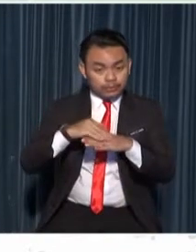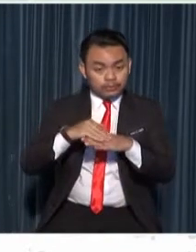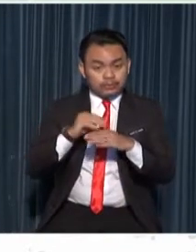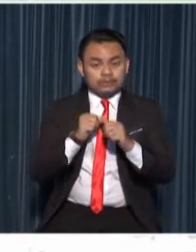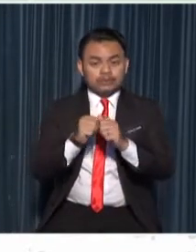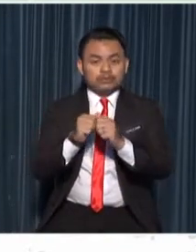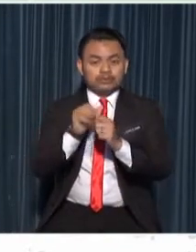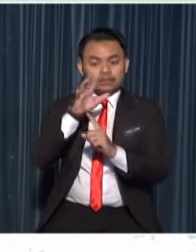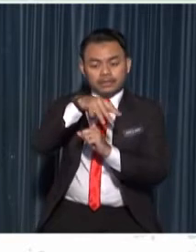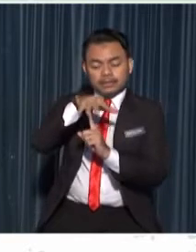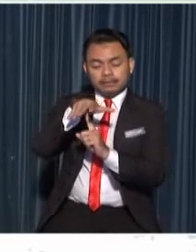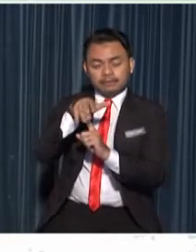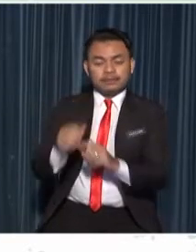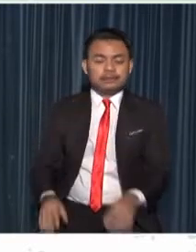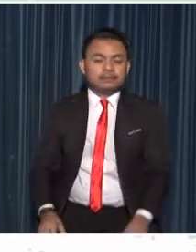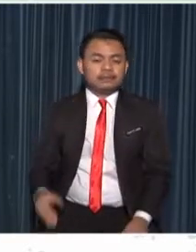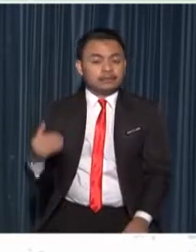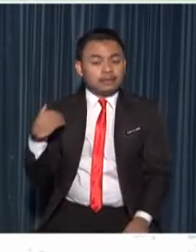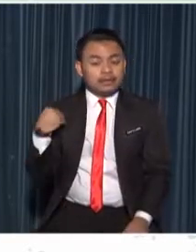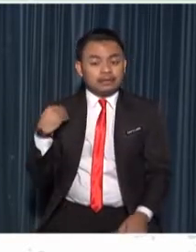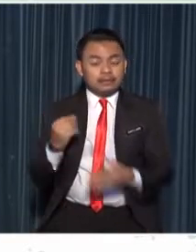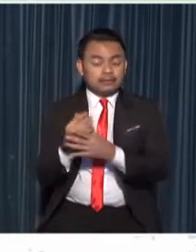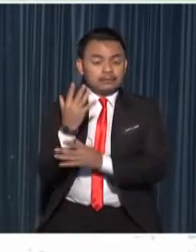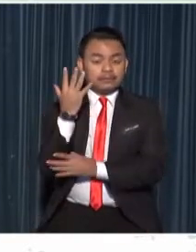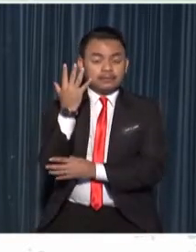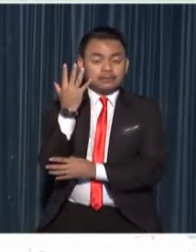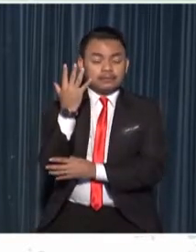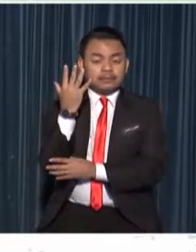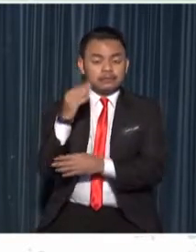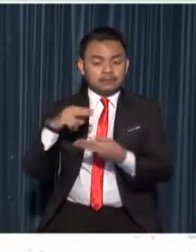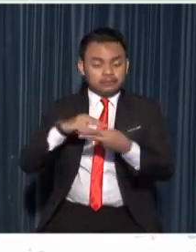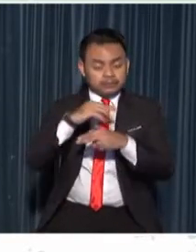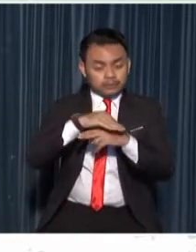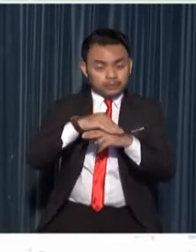some plants reproduce through their parents leaves